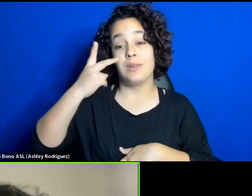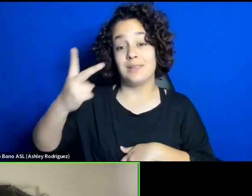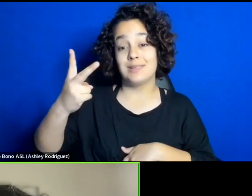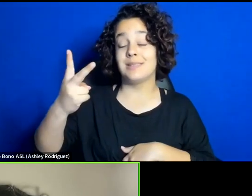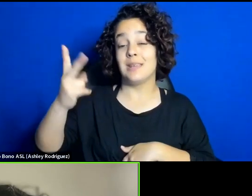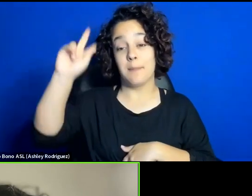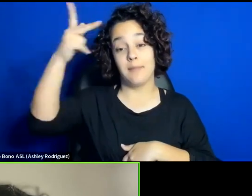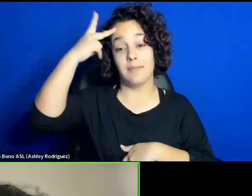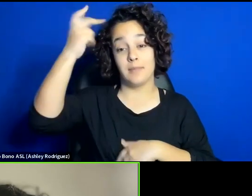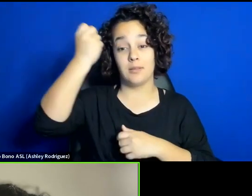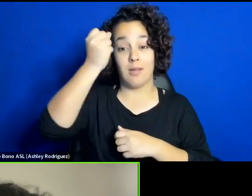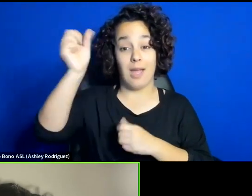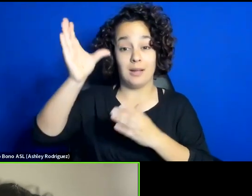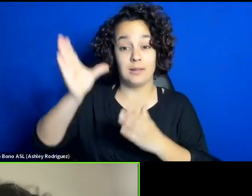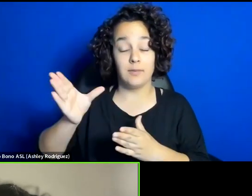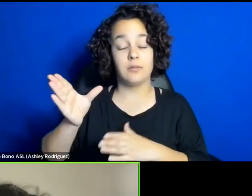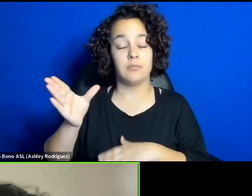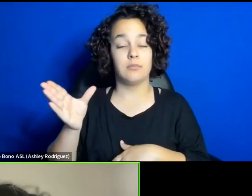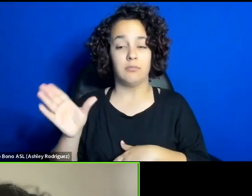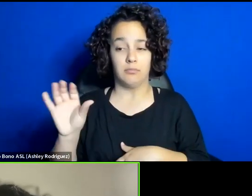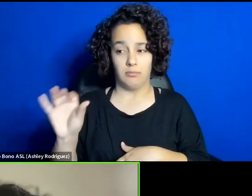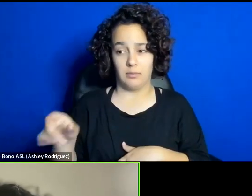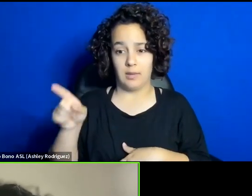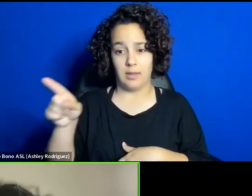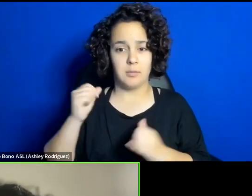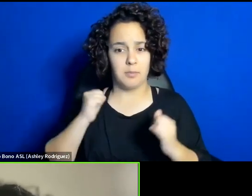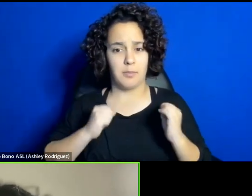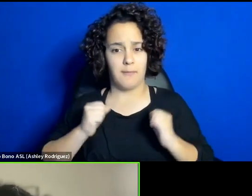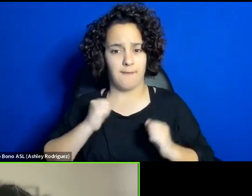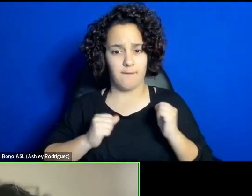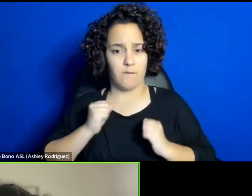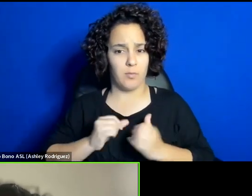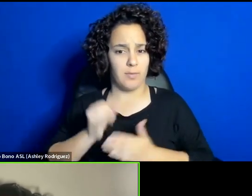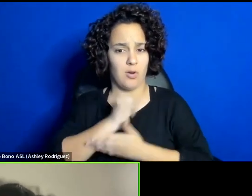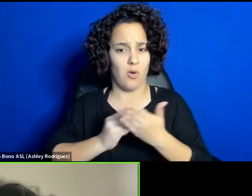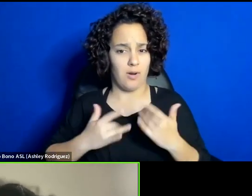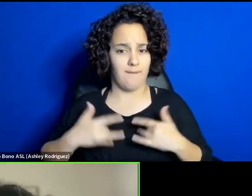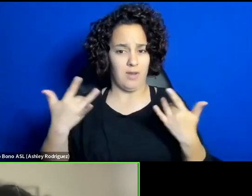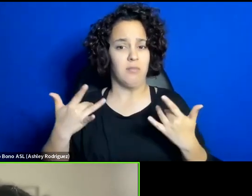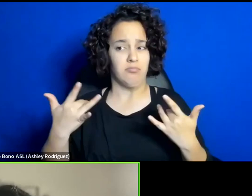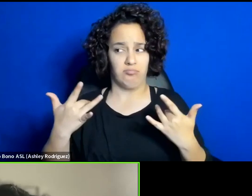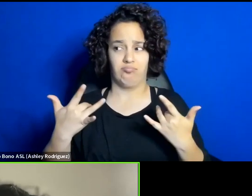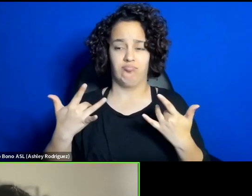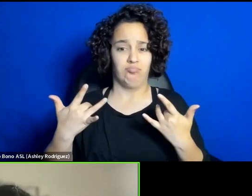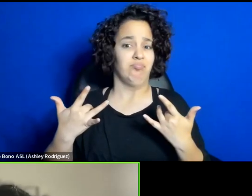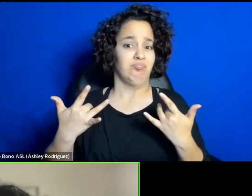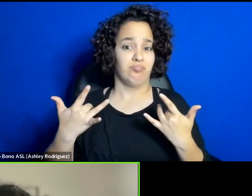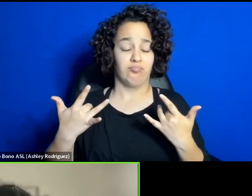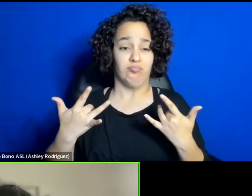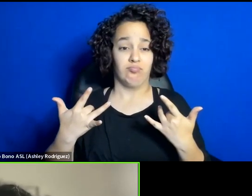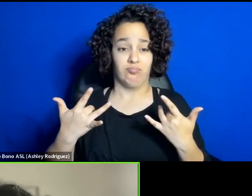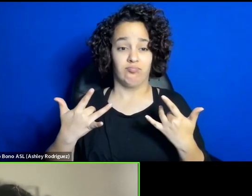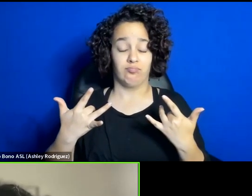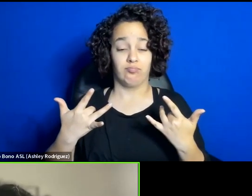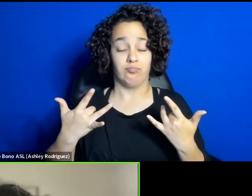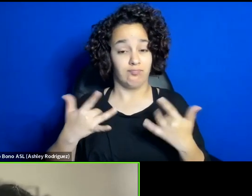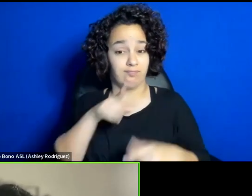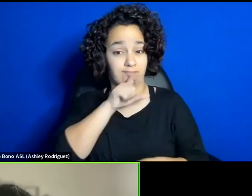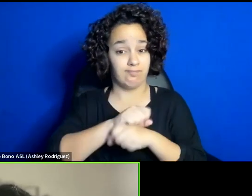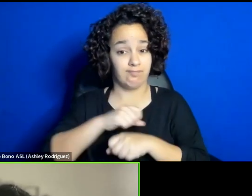of performing event, performing art event, or performative event was very helpful.